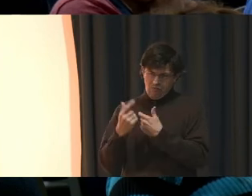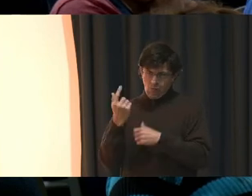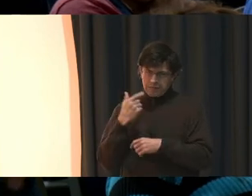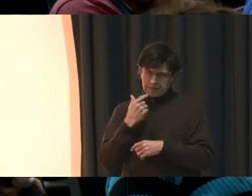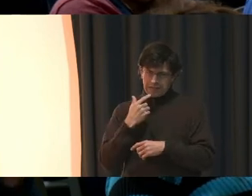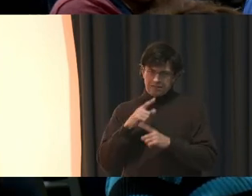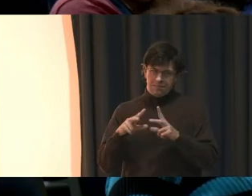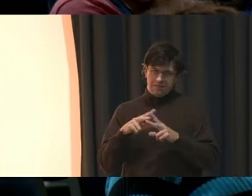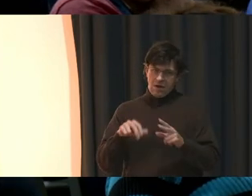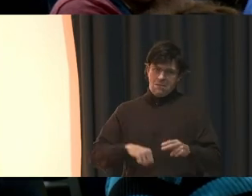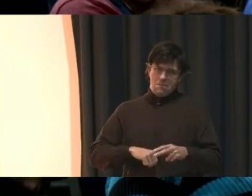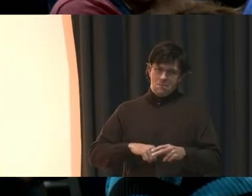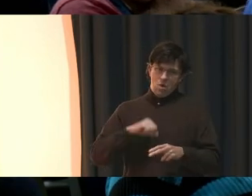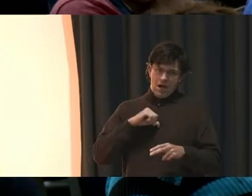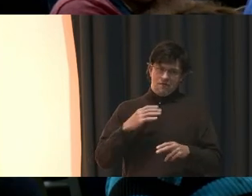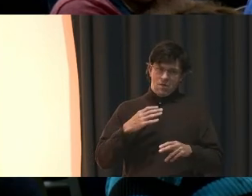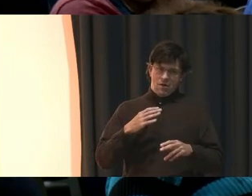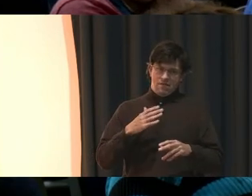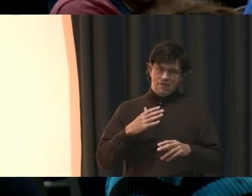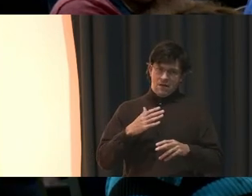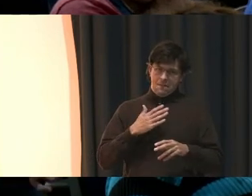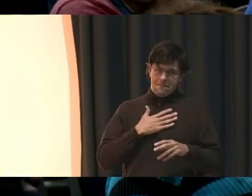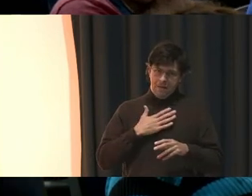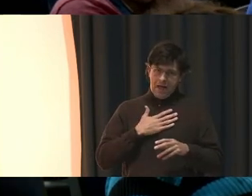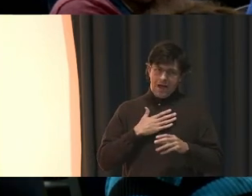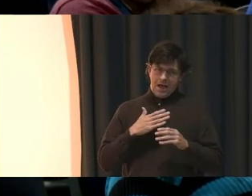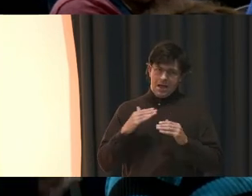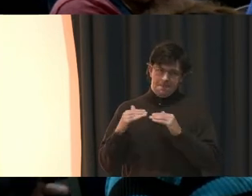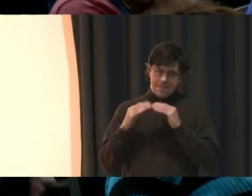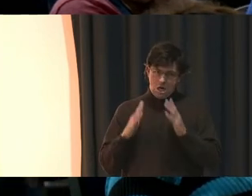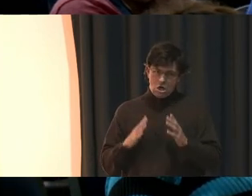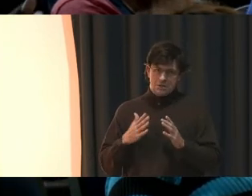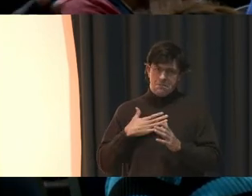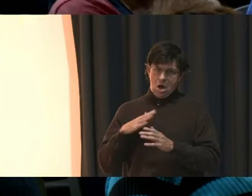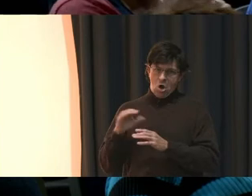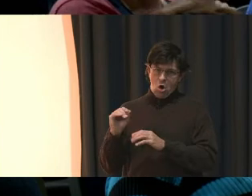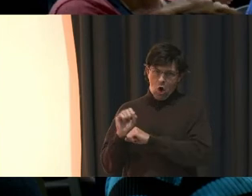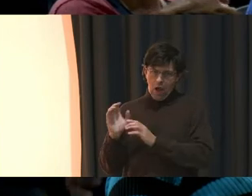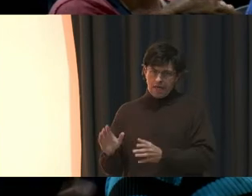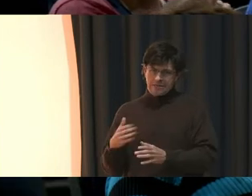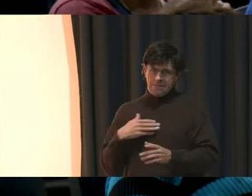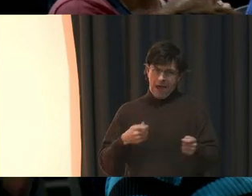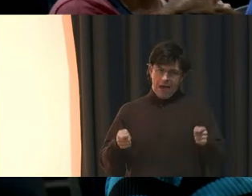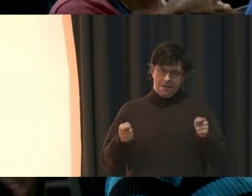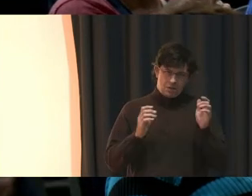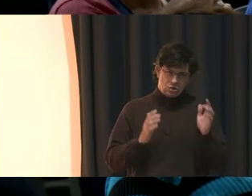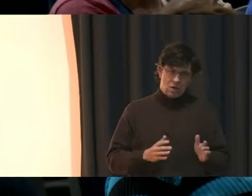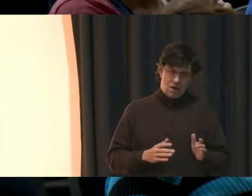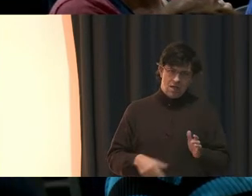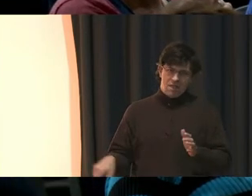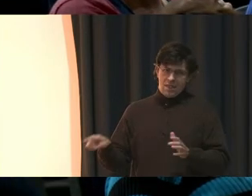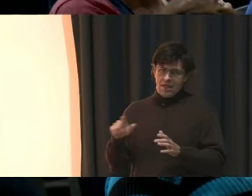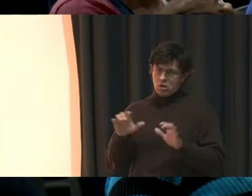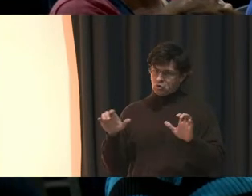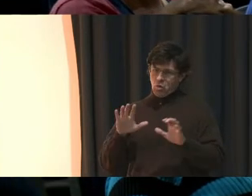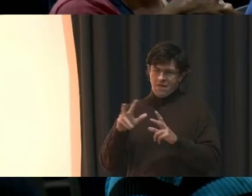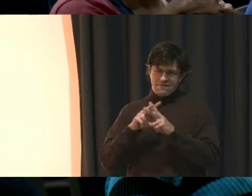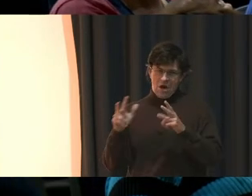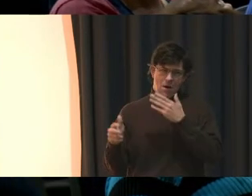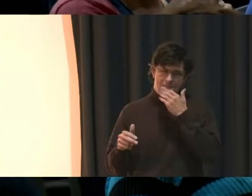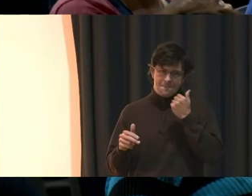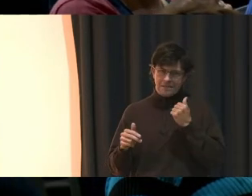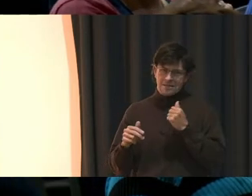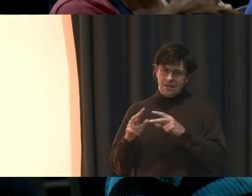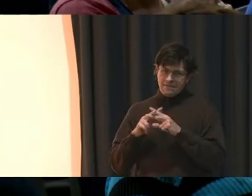my peers, my colleagues, my administrators. They try their very best on the very